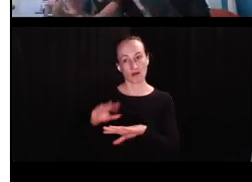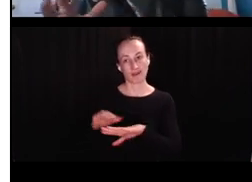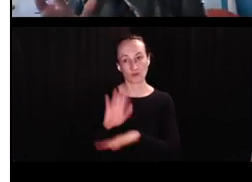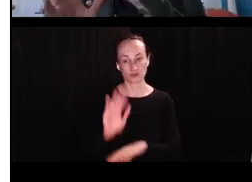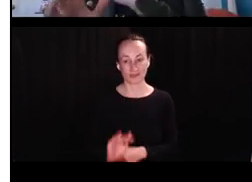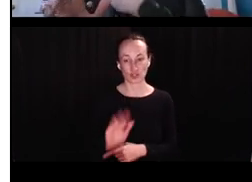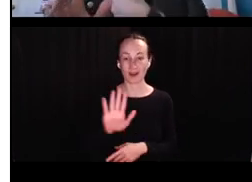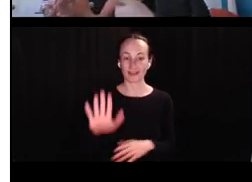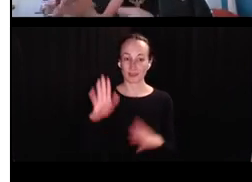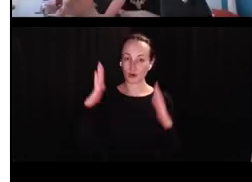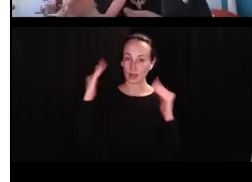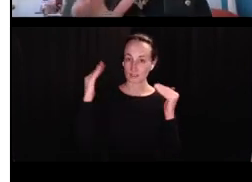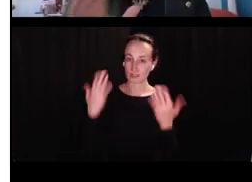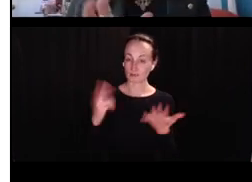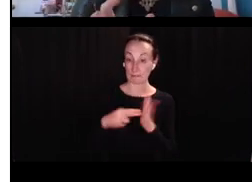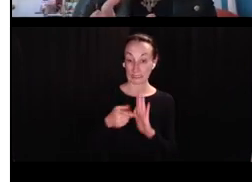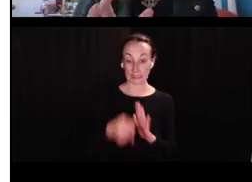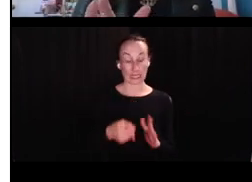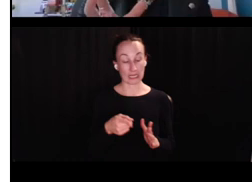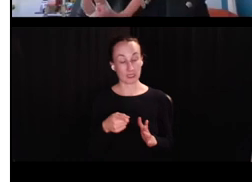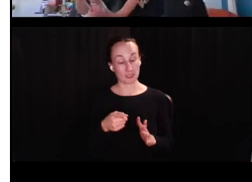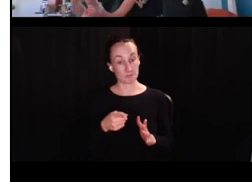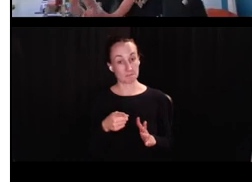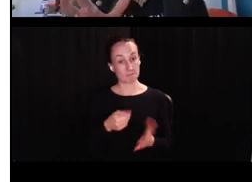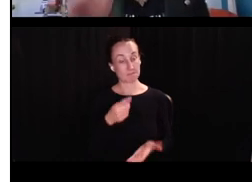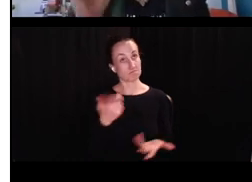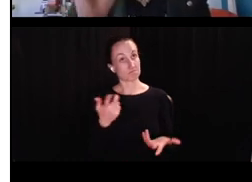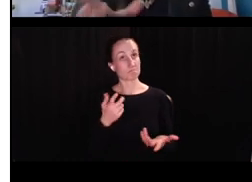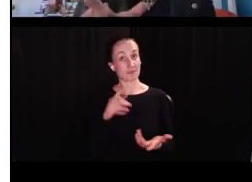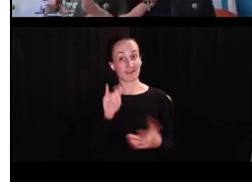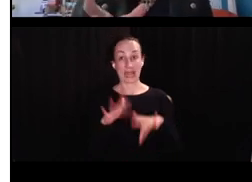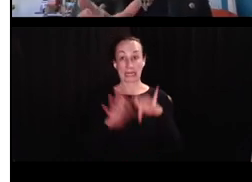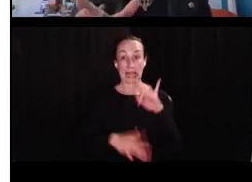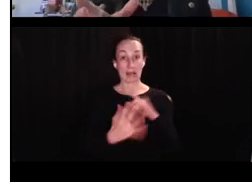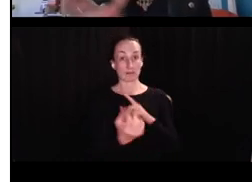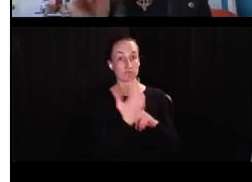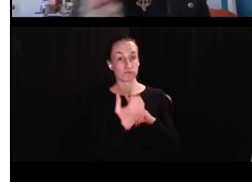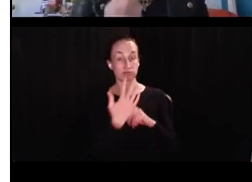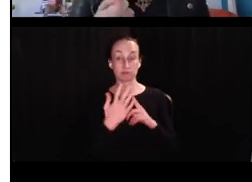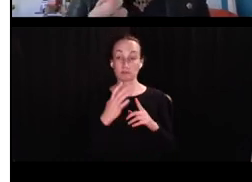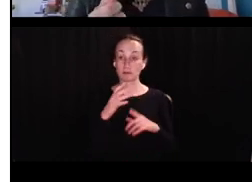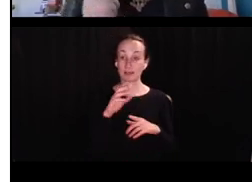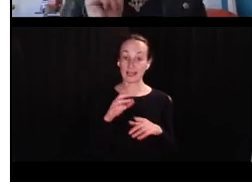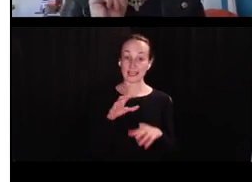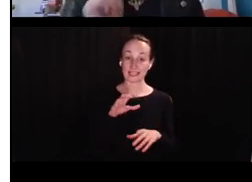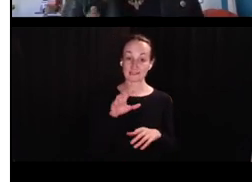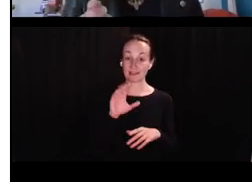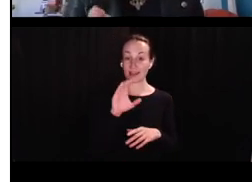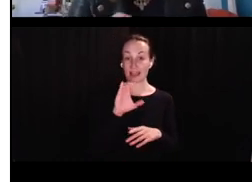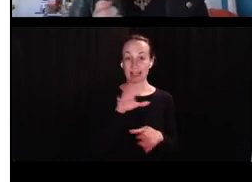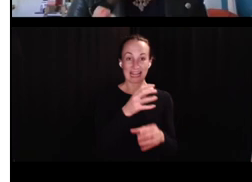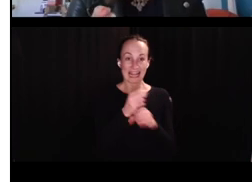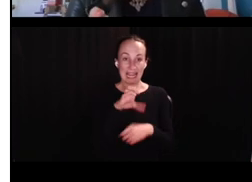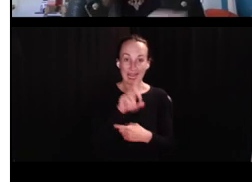enough influence in 16 month old's expectations that they treat the gap